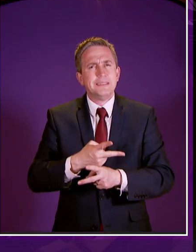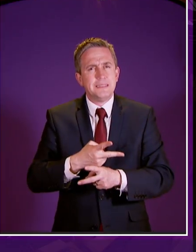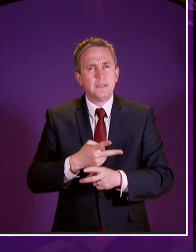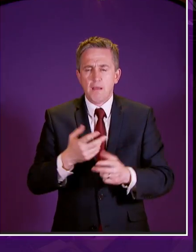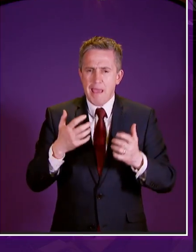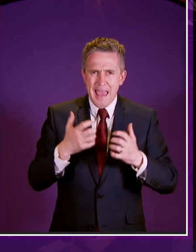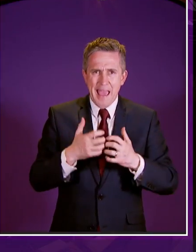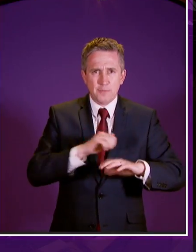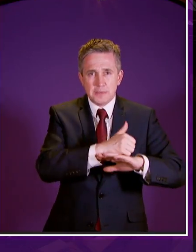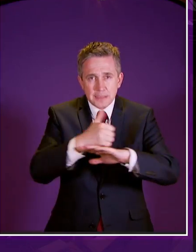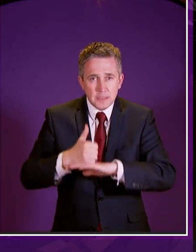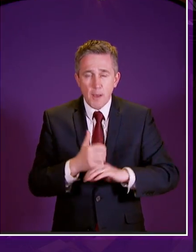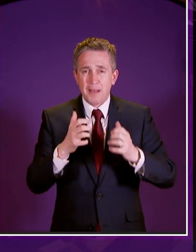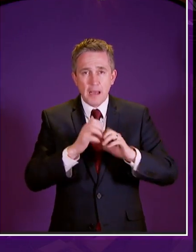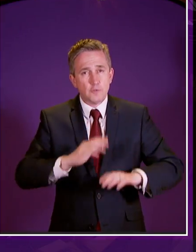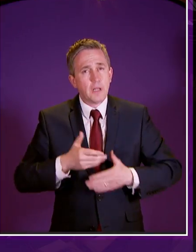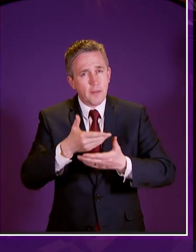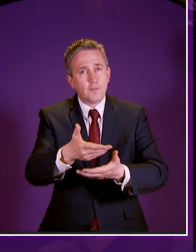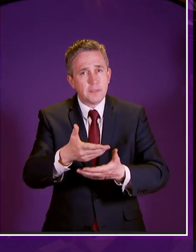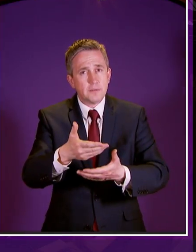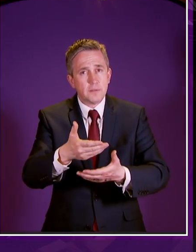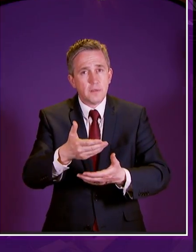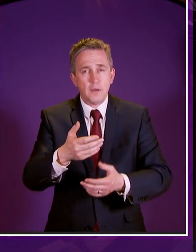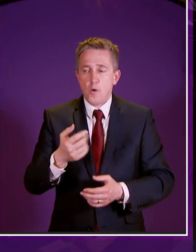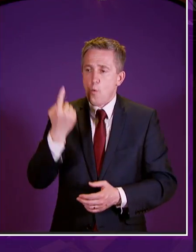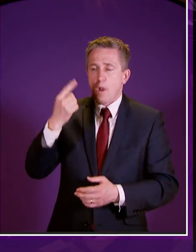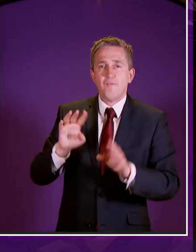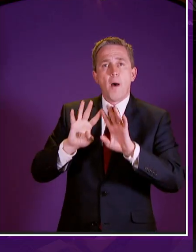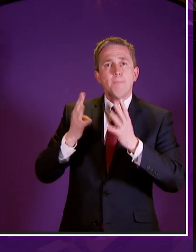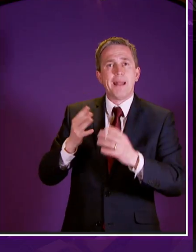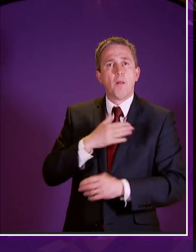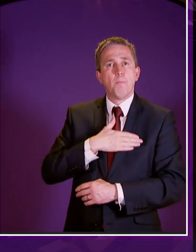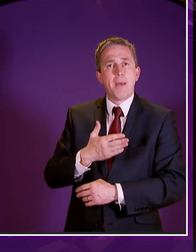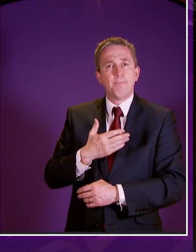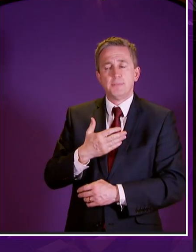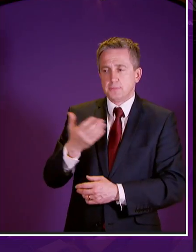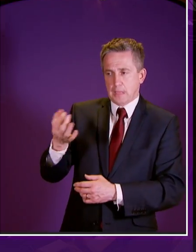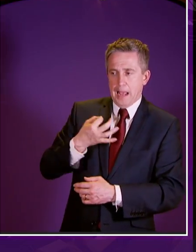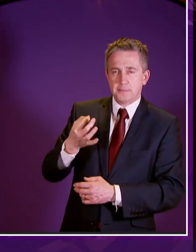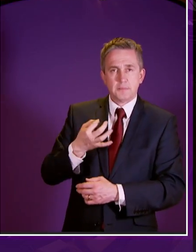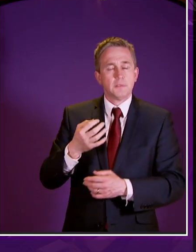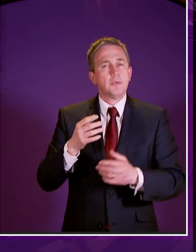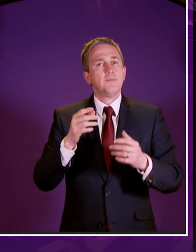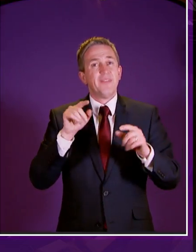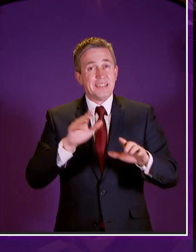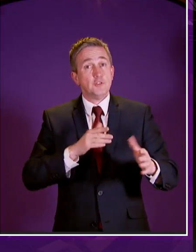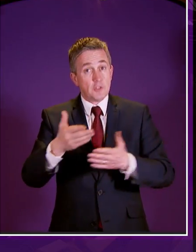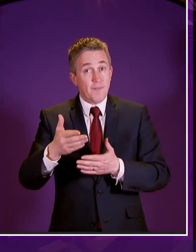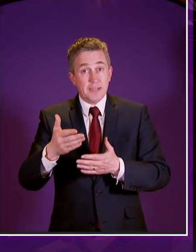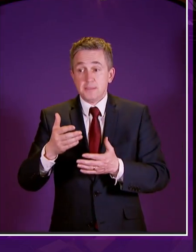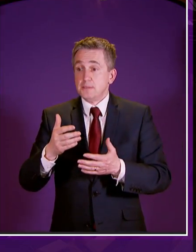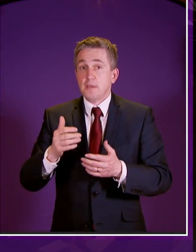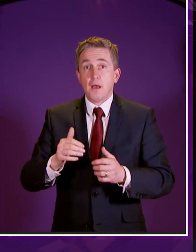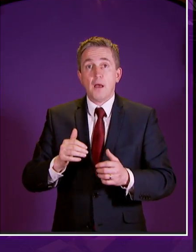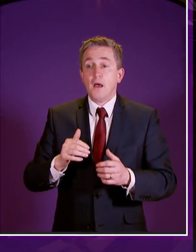set up and to deliver and as one of our experienced panel members we will deliver a service that's not just a bit better